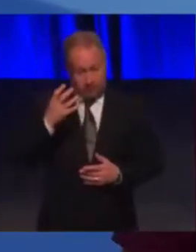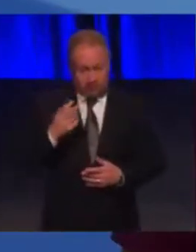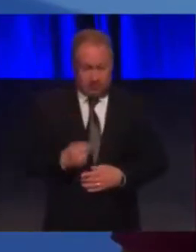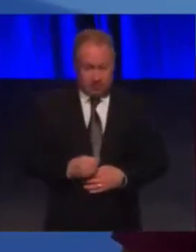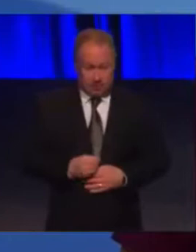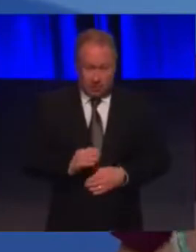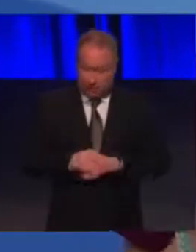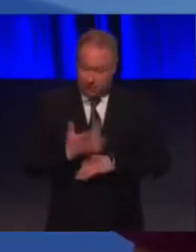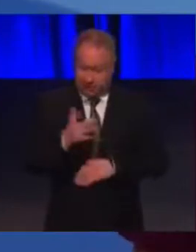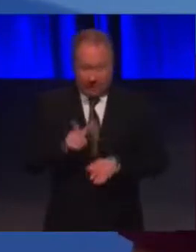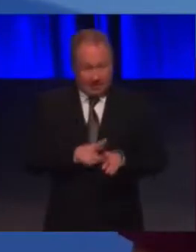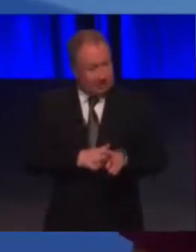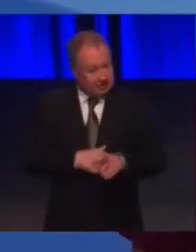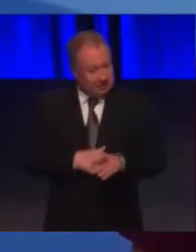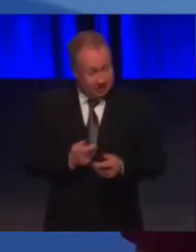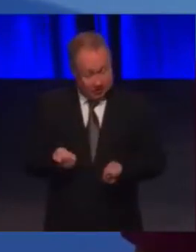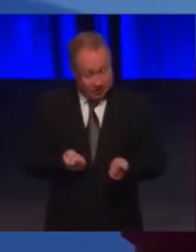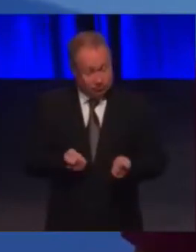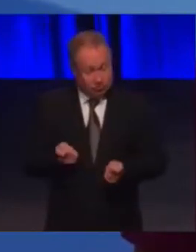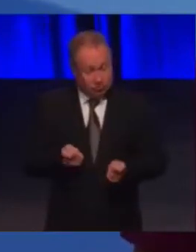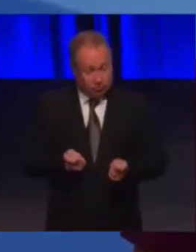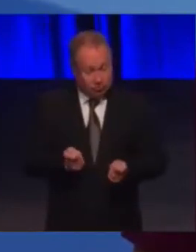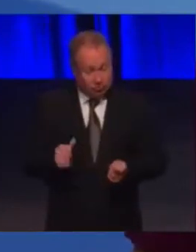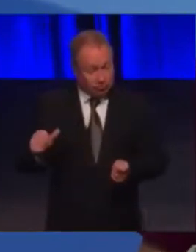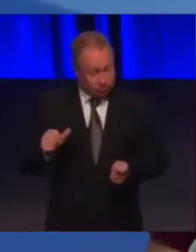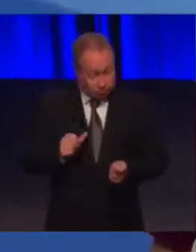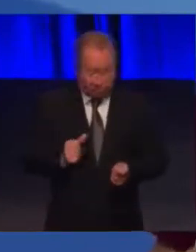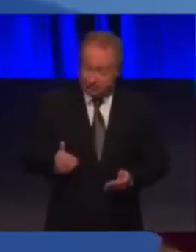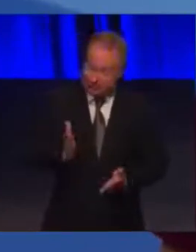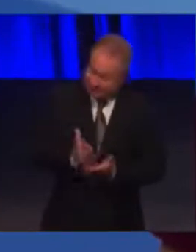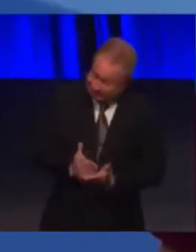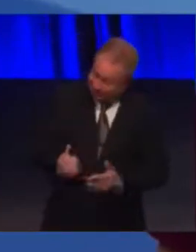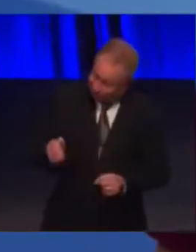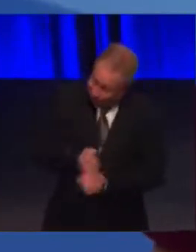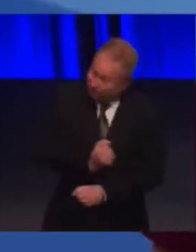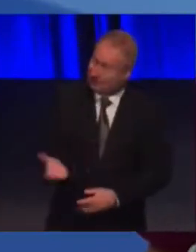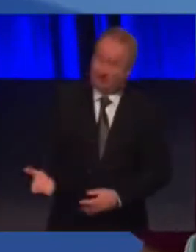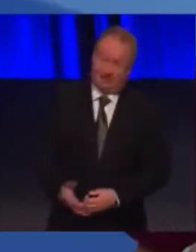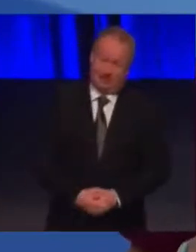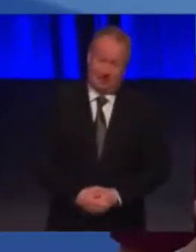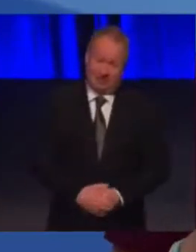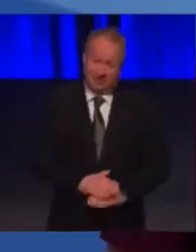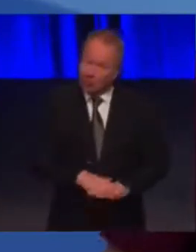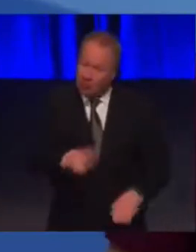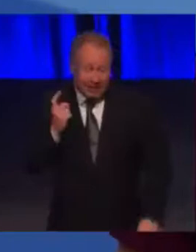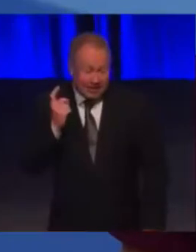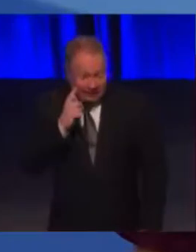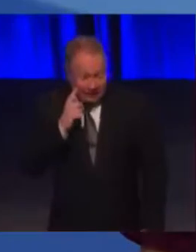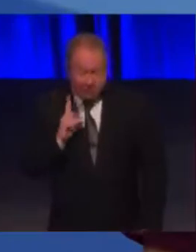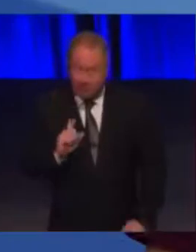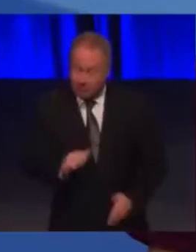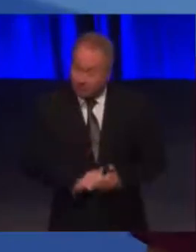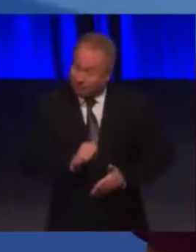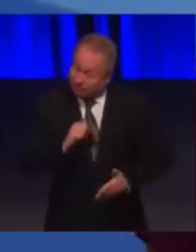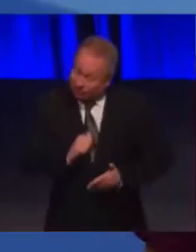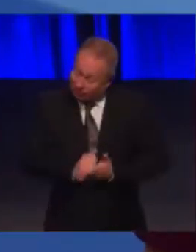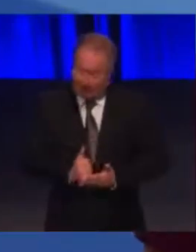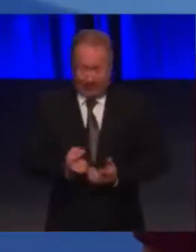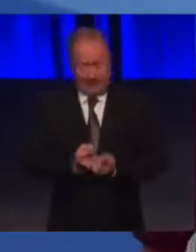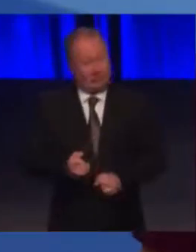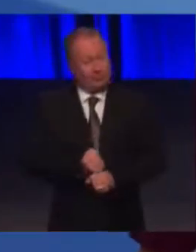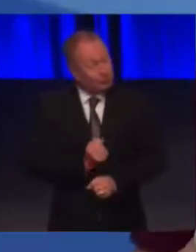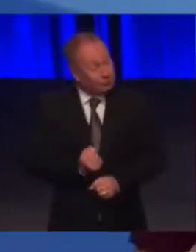what we say and deliver what we say. Not because it's easy, but because it is the right thing to do and to